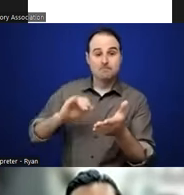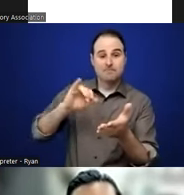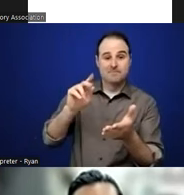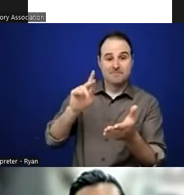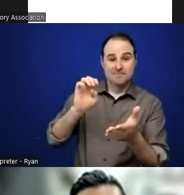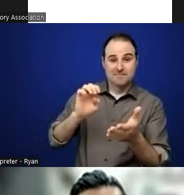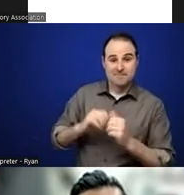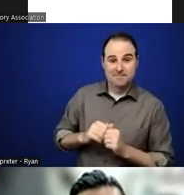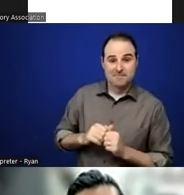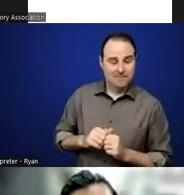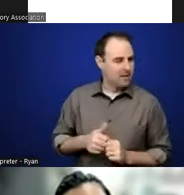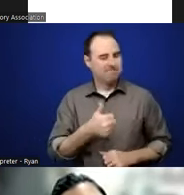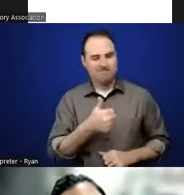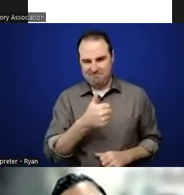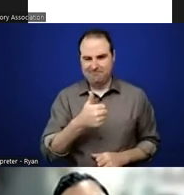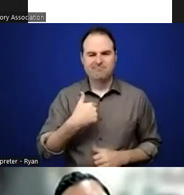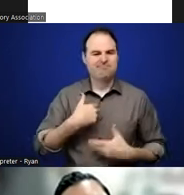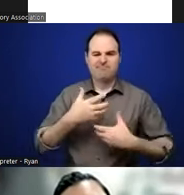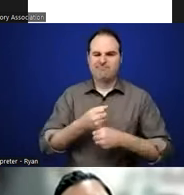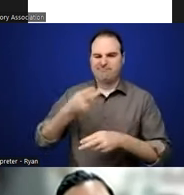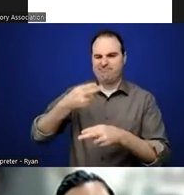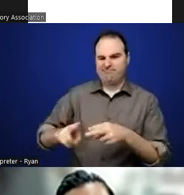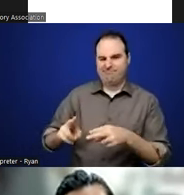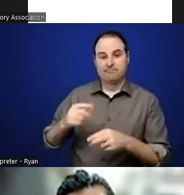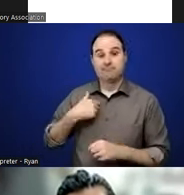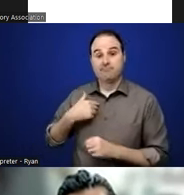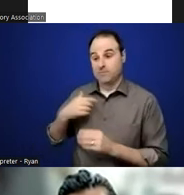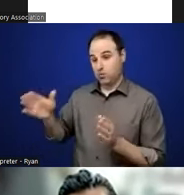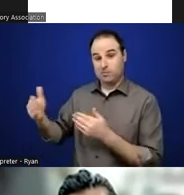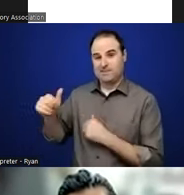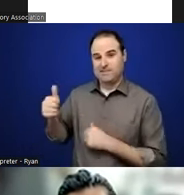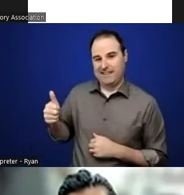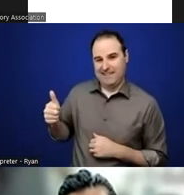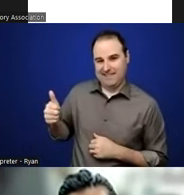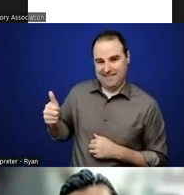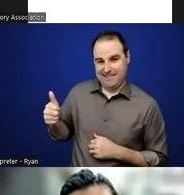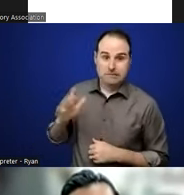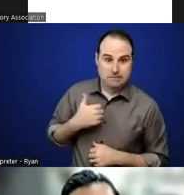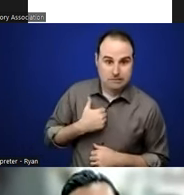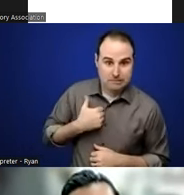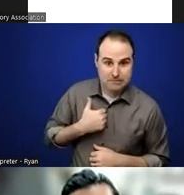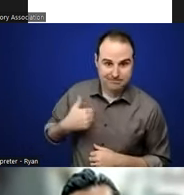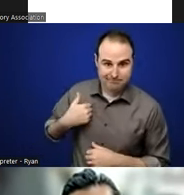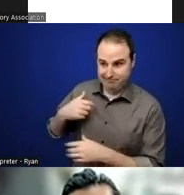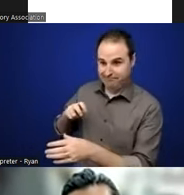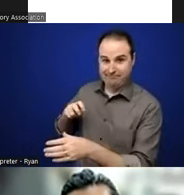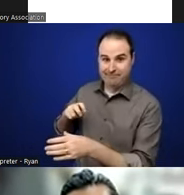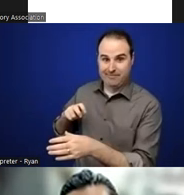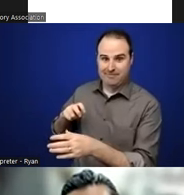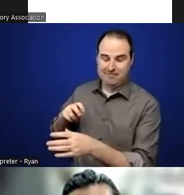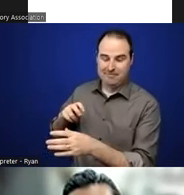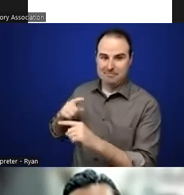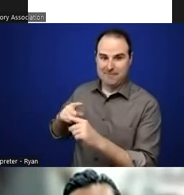brief in representing, uh, room 10, I believe it was in room 10, my apologies for jumping in and representing, but